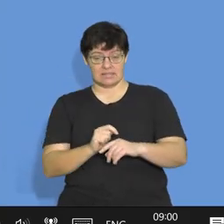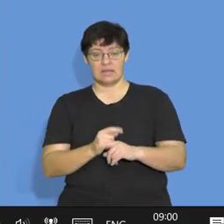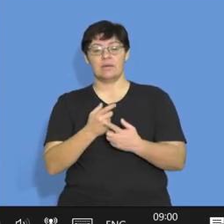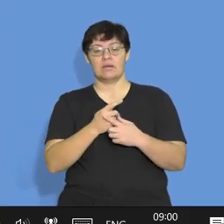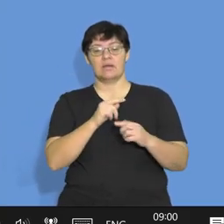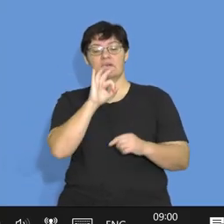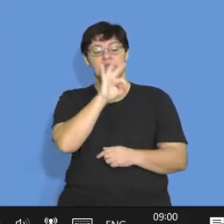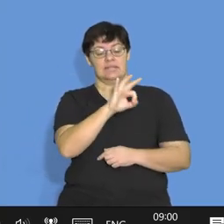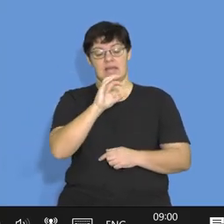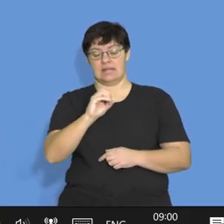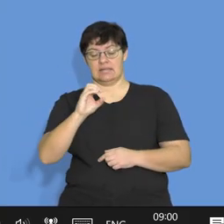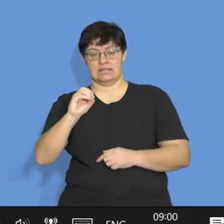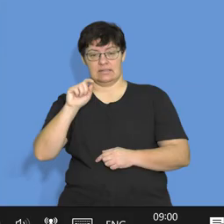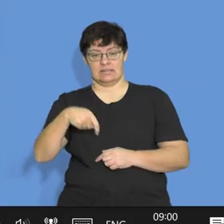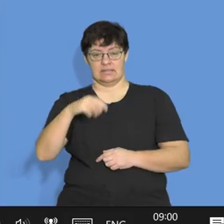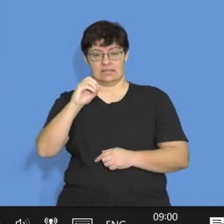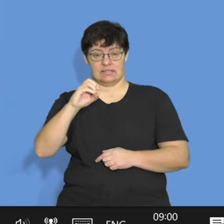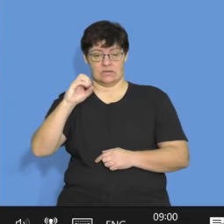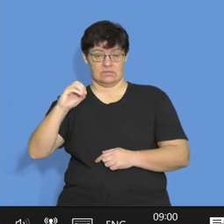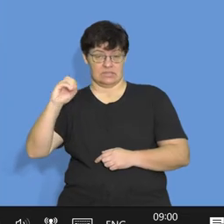,000, okay?